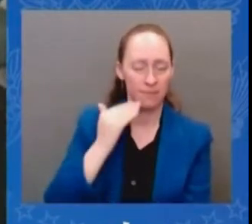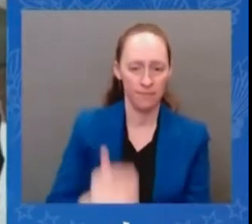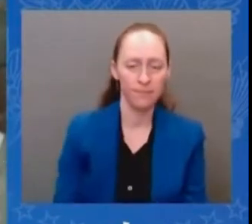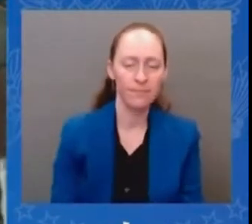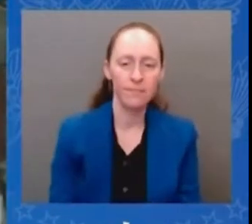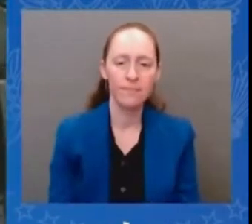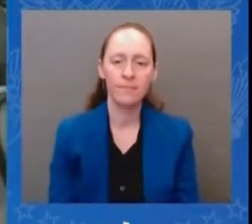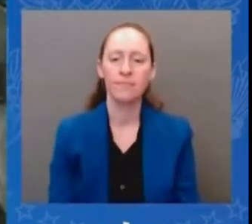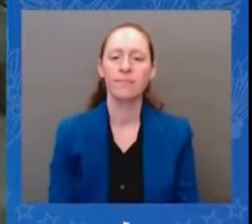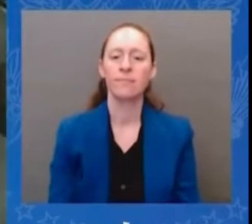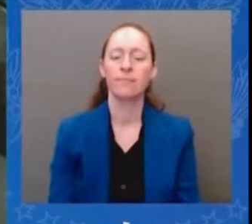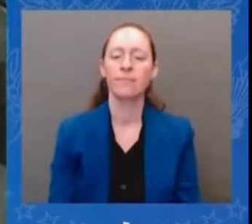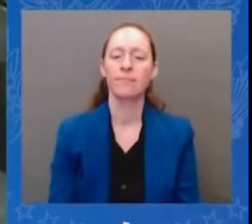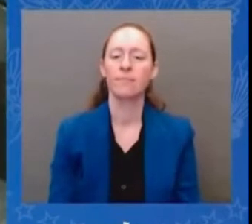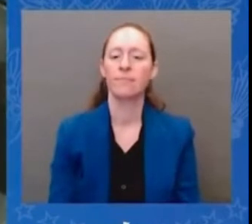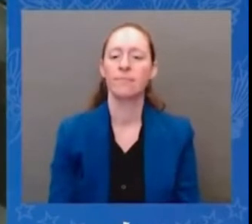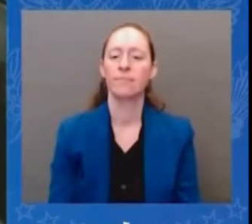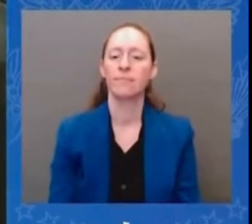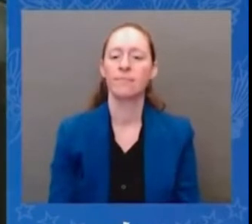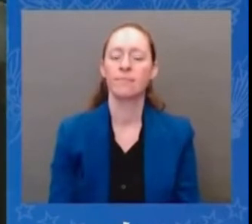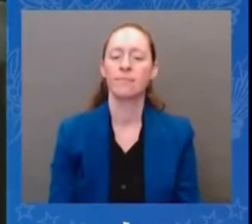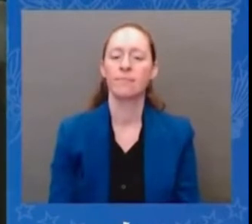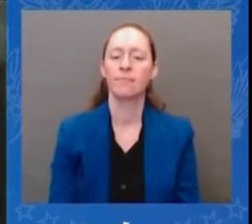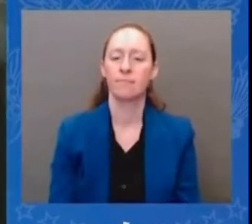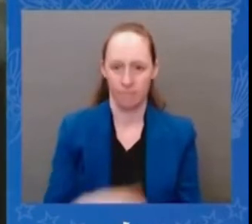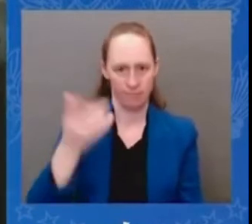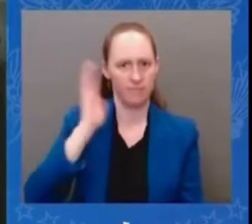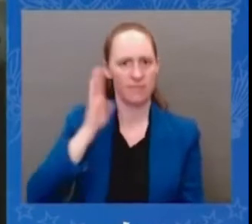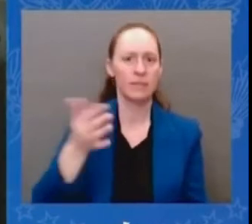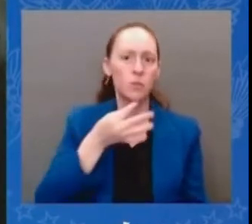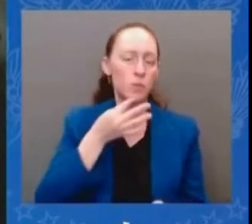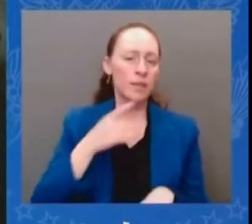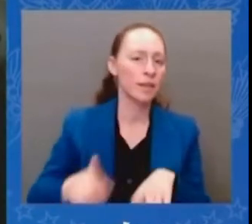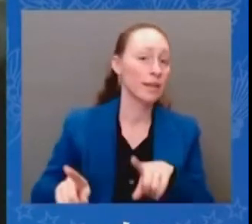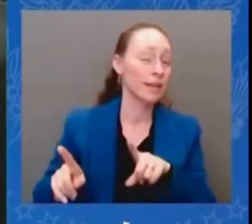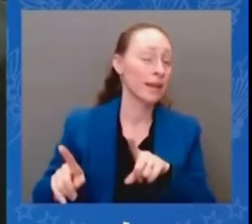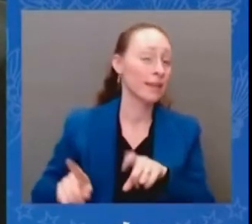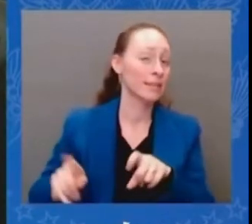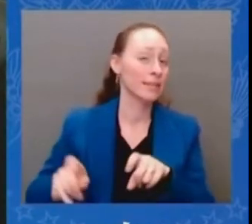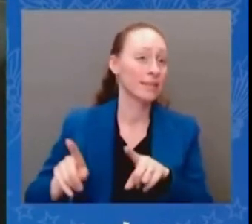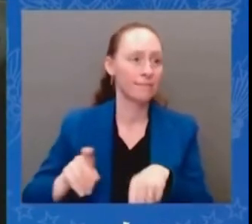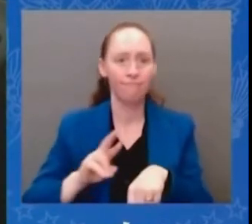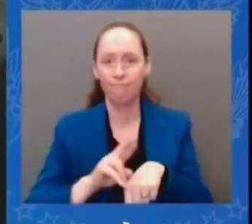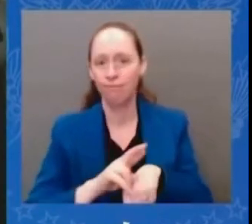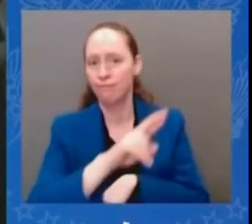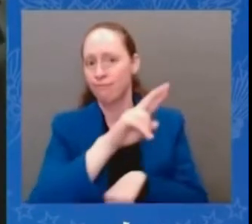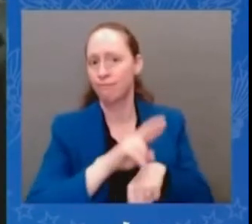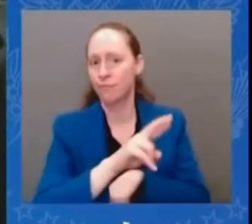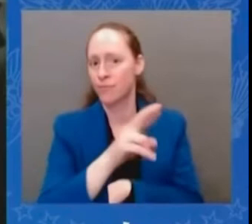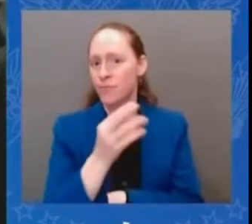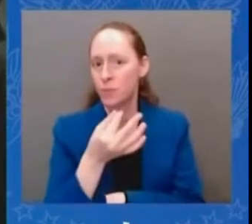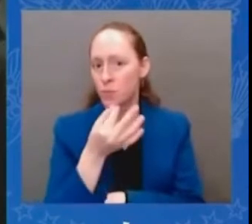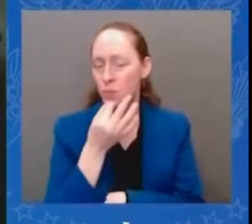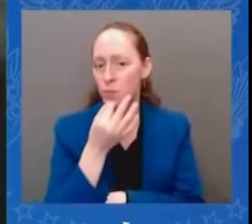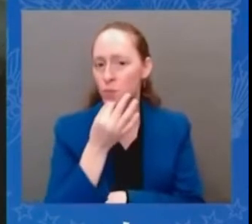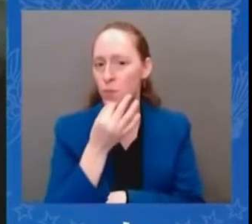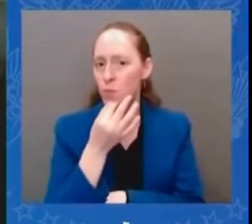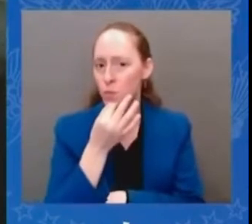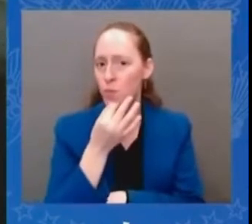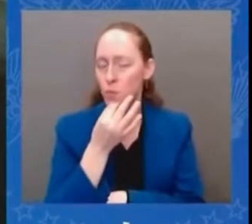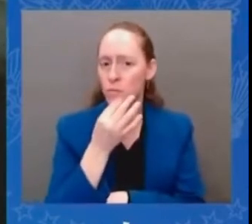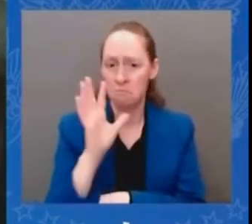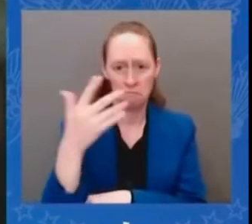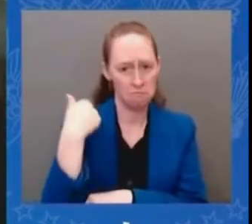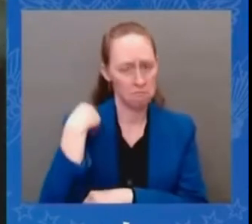um talk about your specific discussions with uh president xi on that uh to what extent do you think china has the ability to